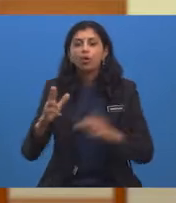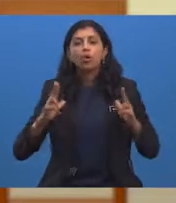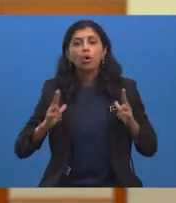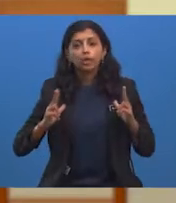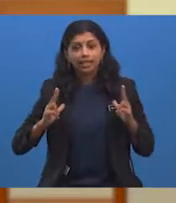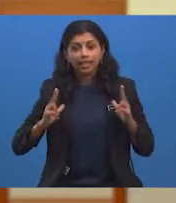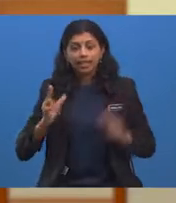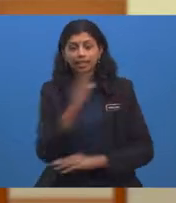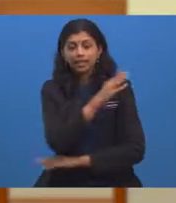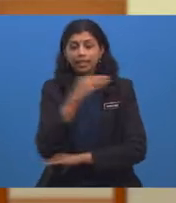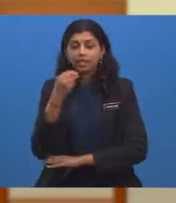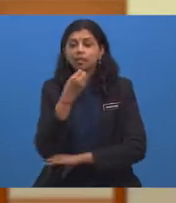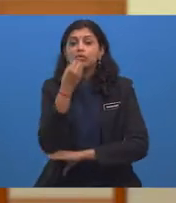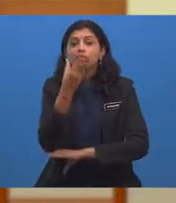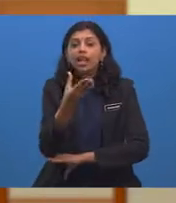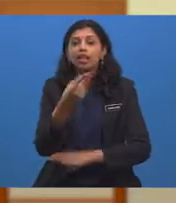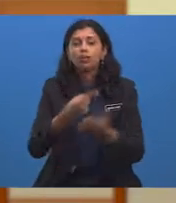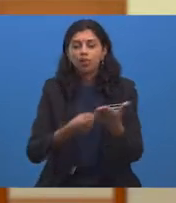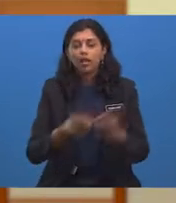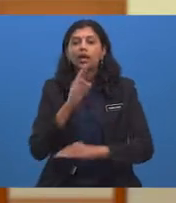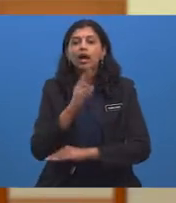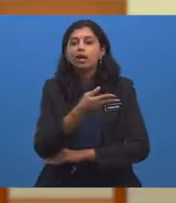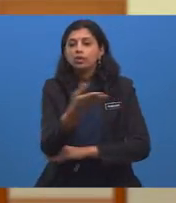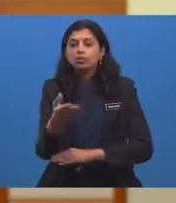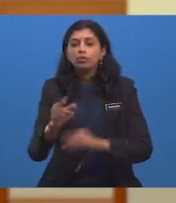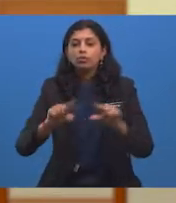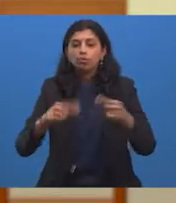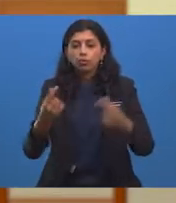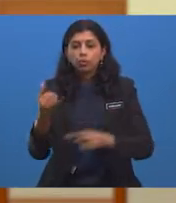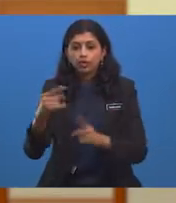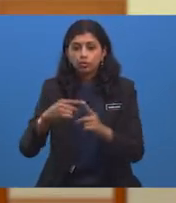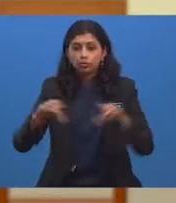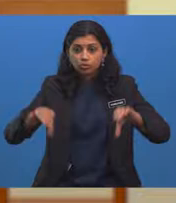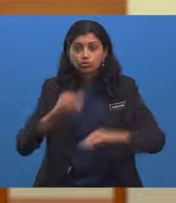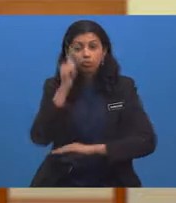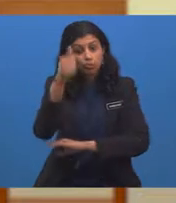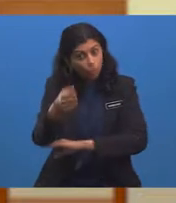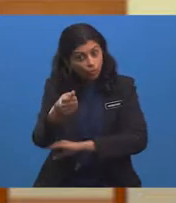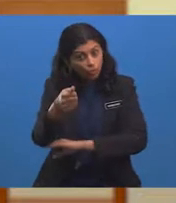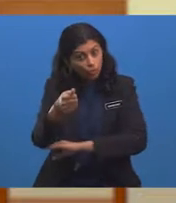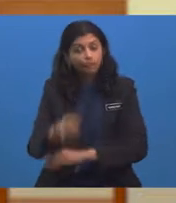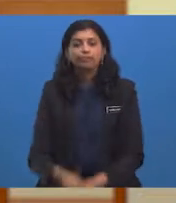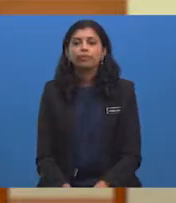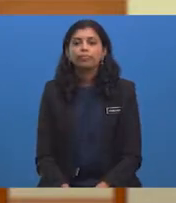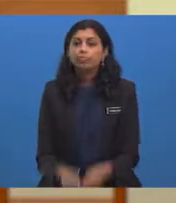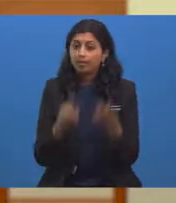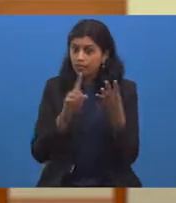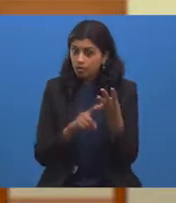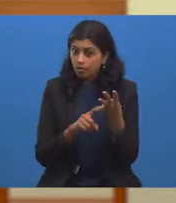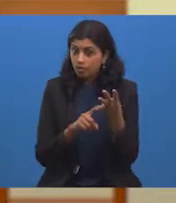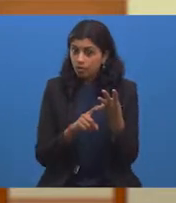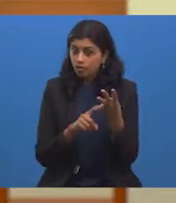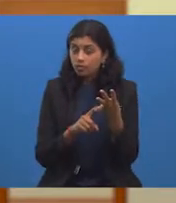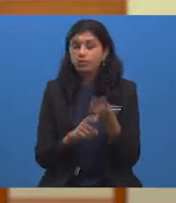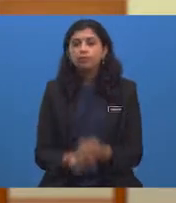say what you are going to do tomorrow Question number 4 What